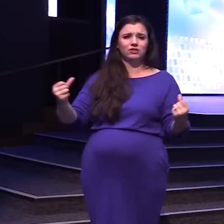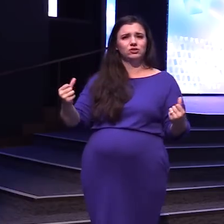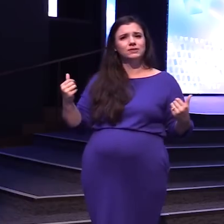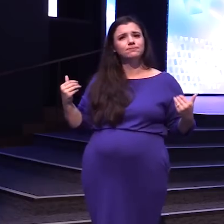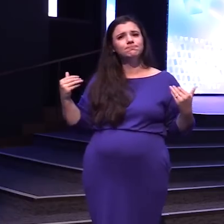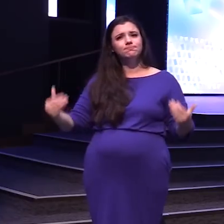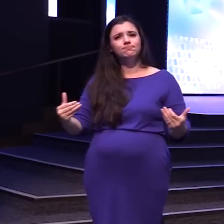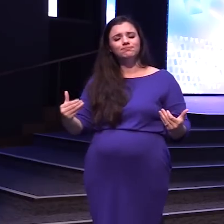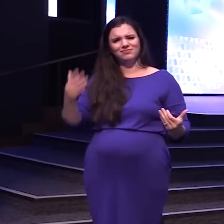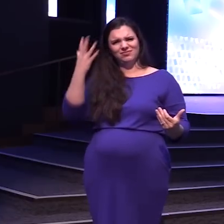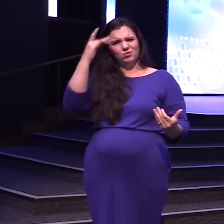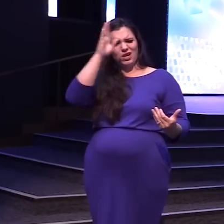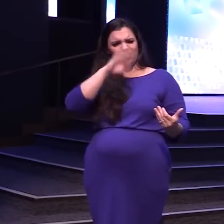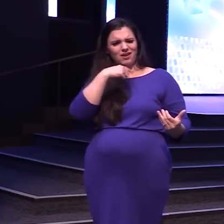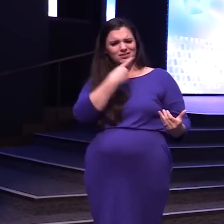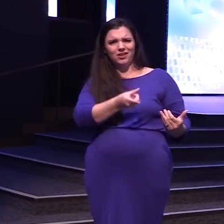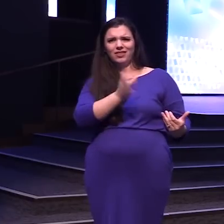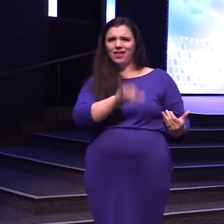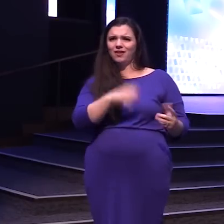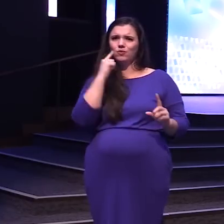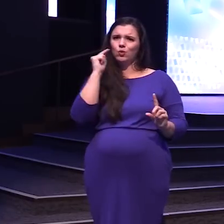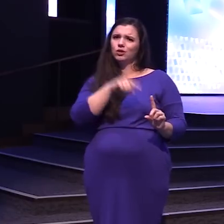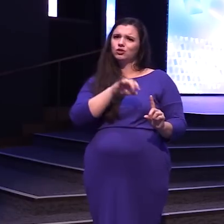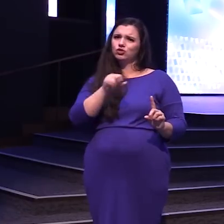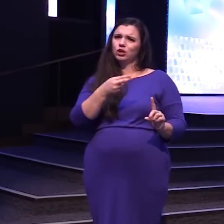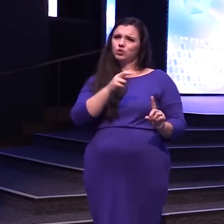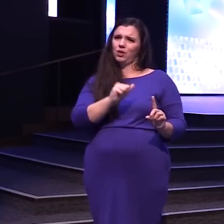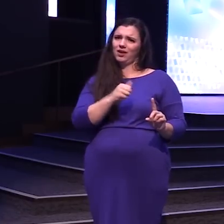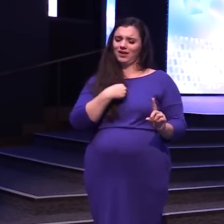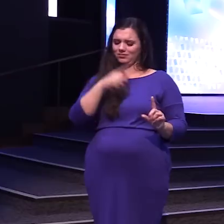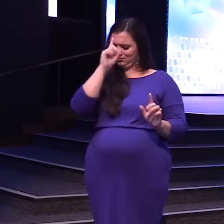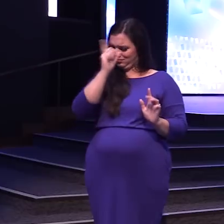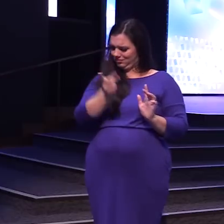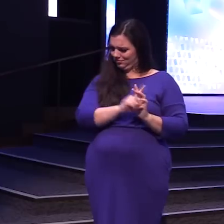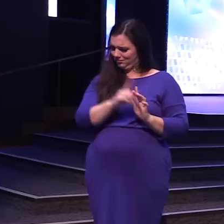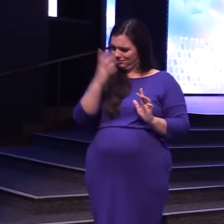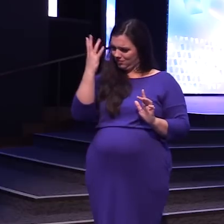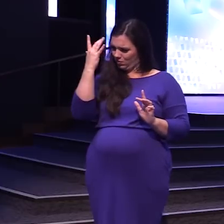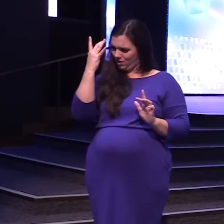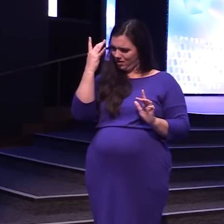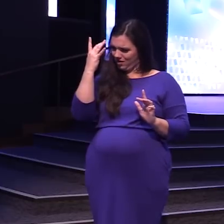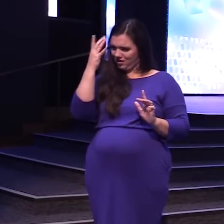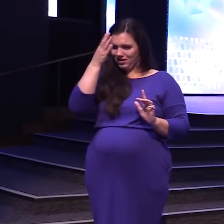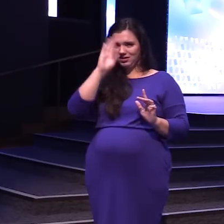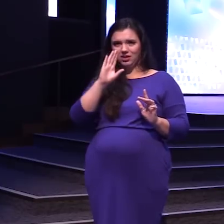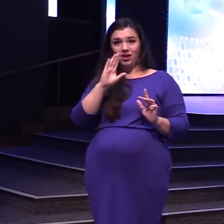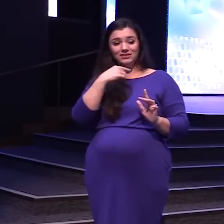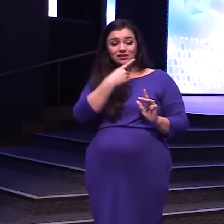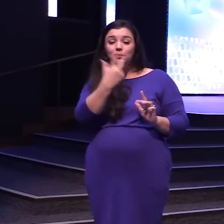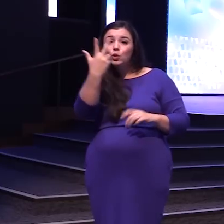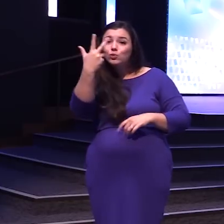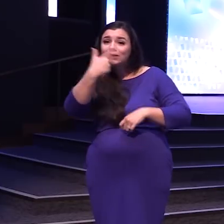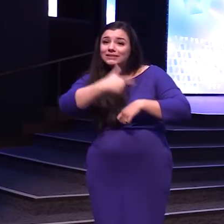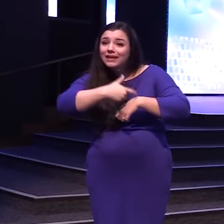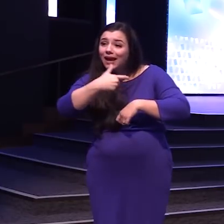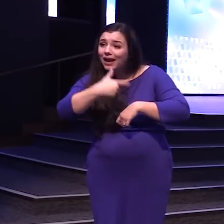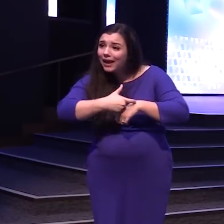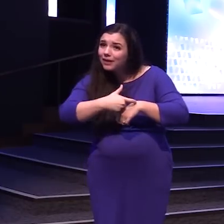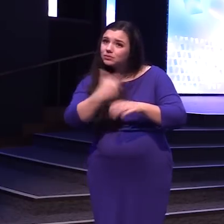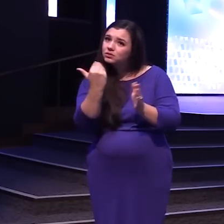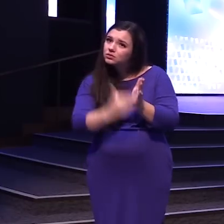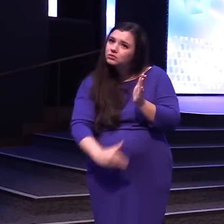Now why is God saying this to Joshua? That was my first thought I thought He said God says this to Joshua Three times